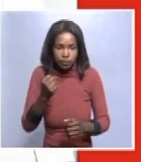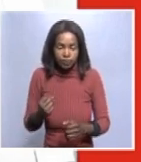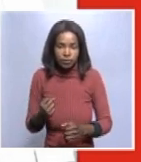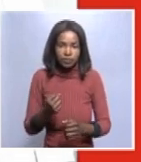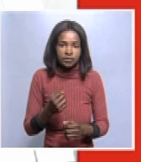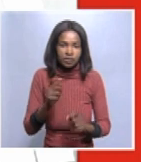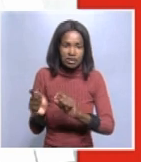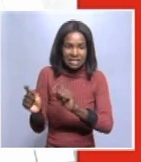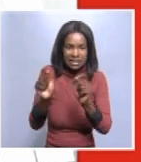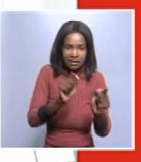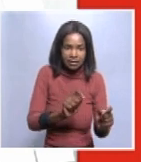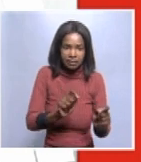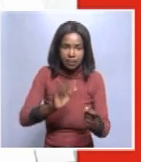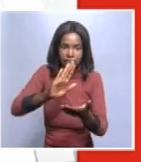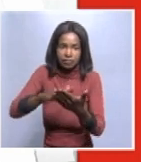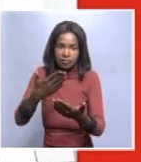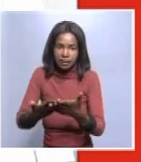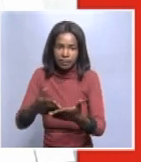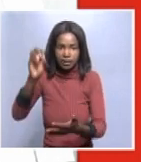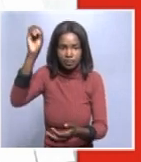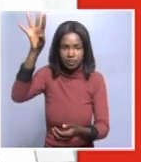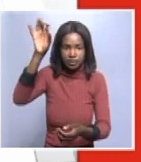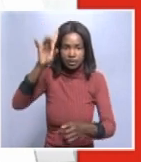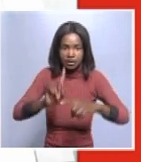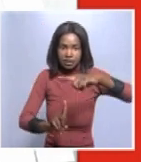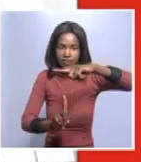5. 5. 5.